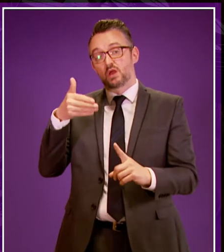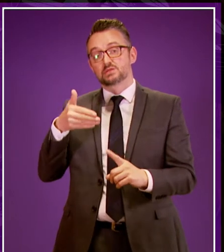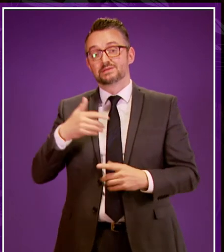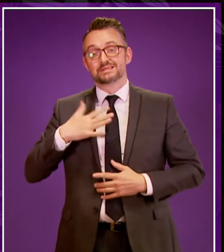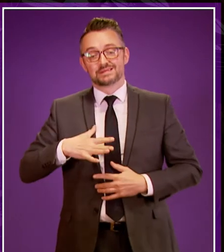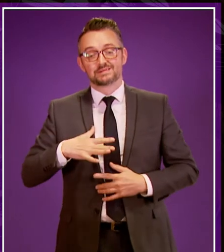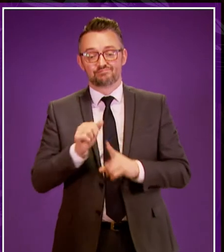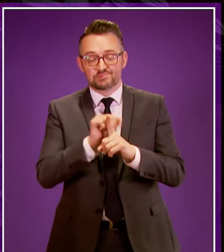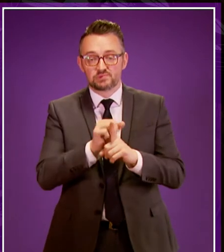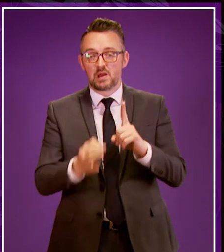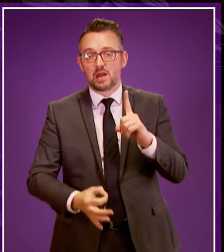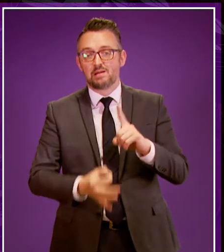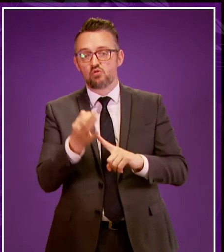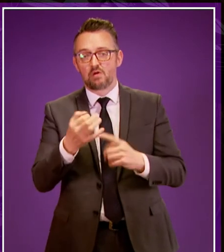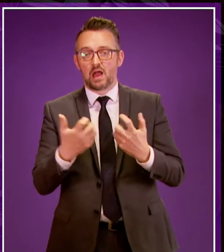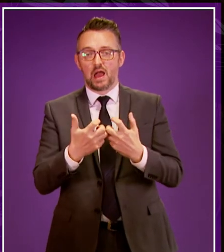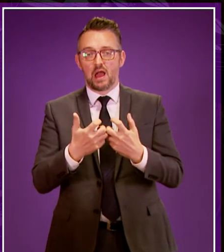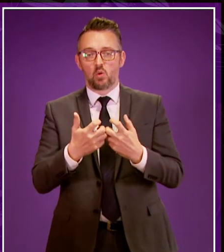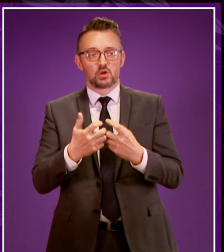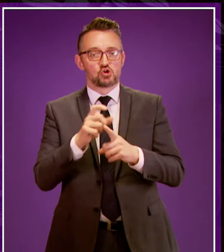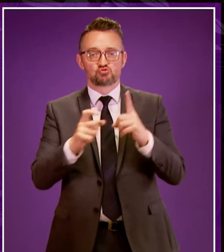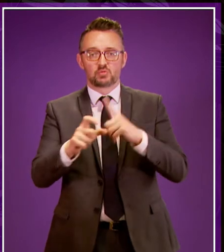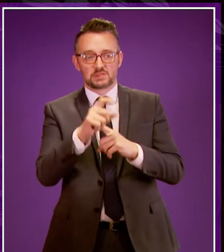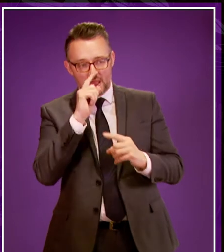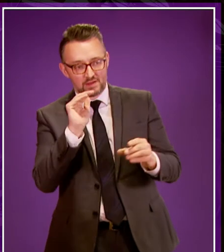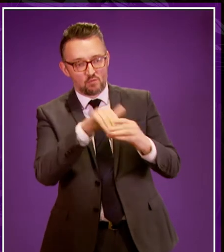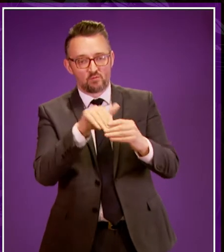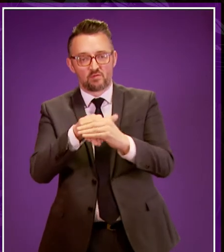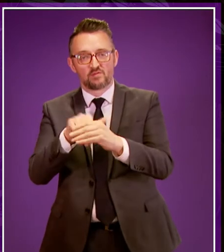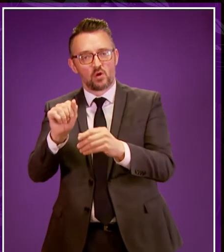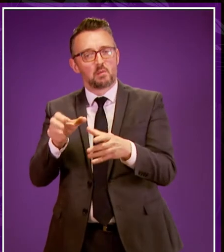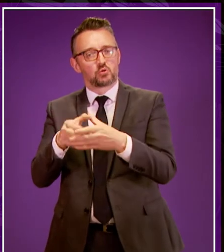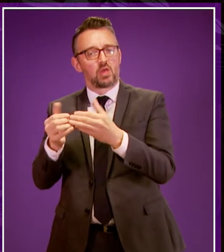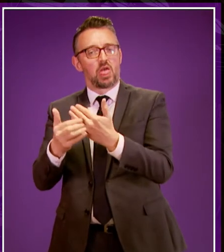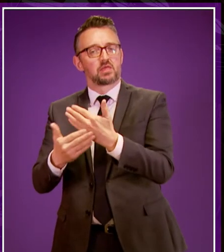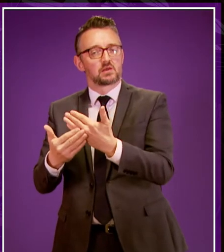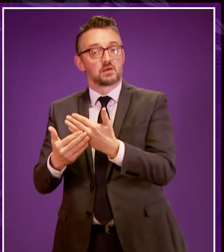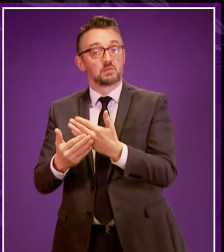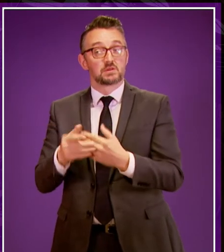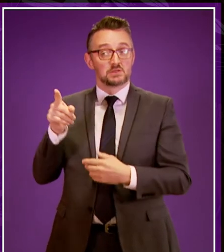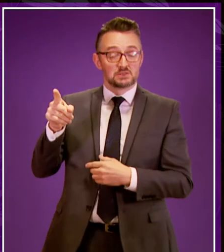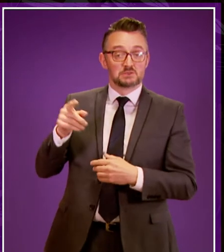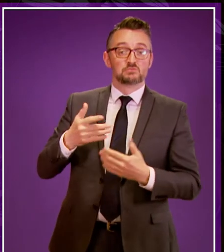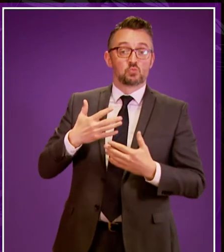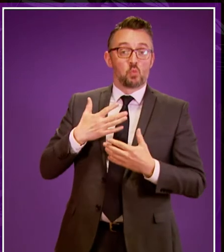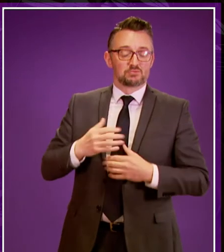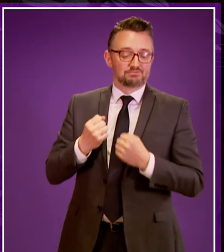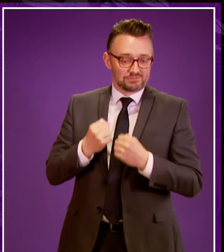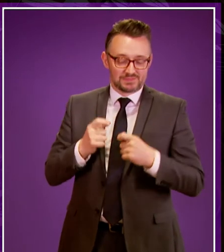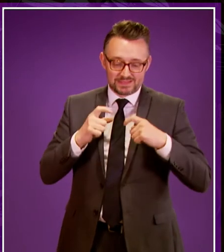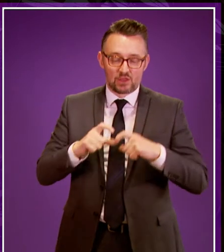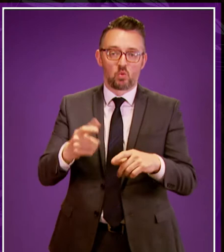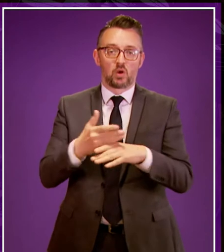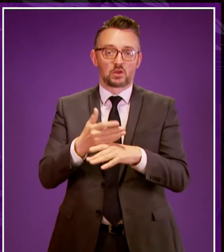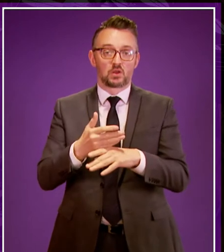in the way that it serves and represents minority ethnic communities but I do not doubt its determination to do so. I will